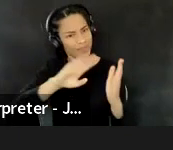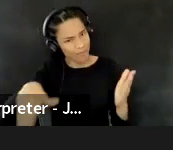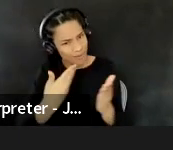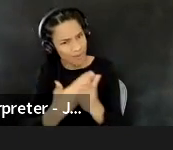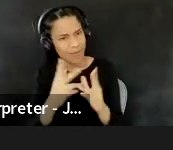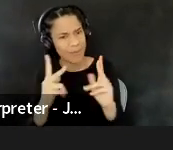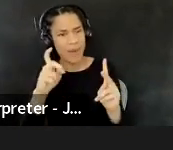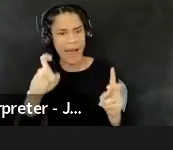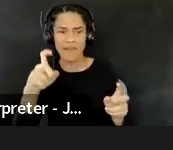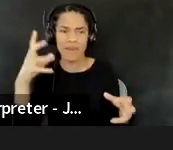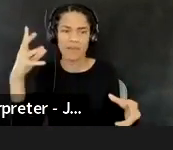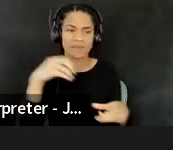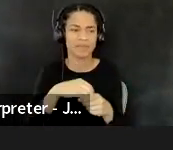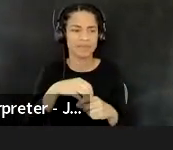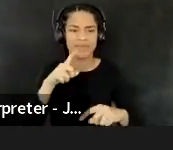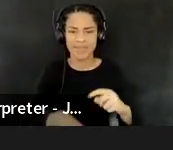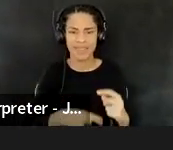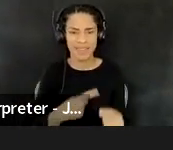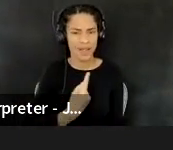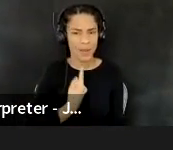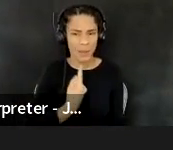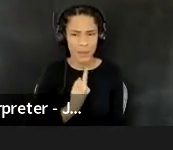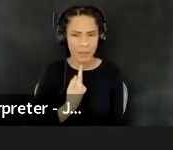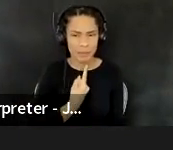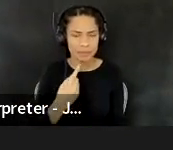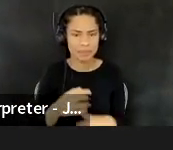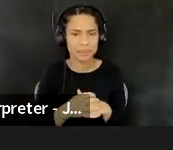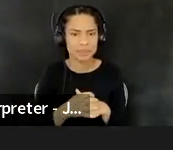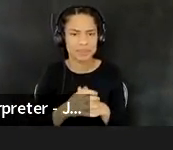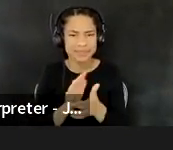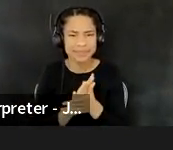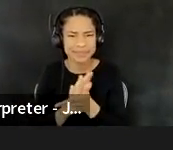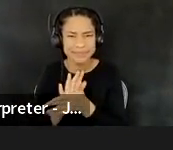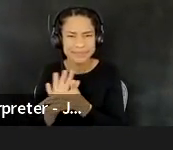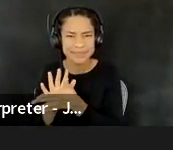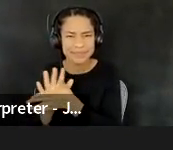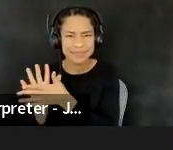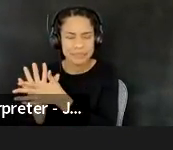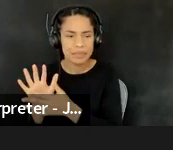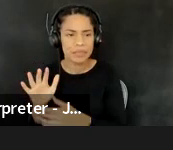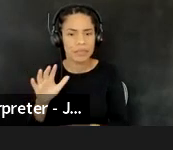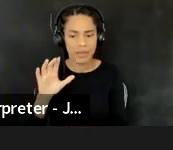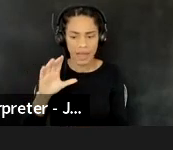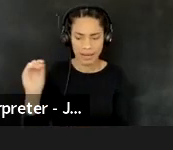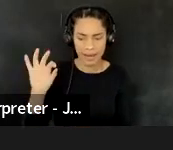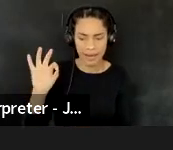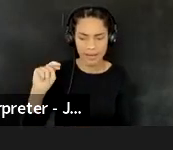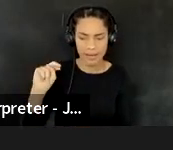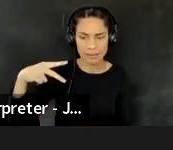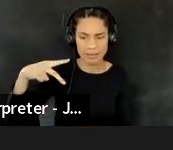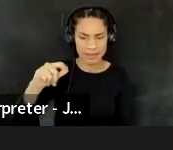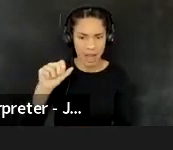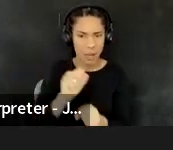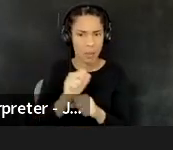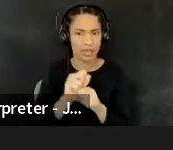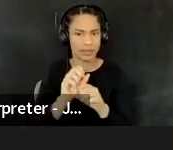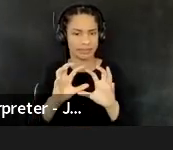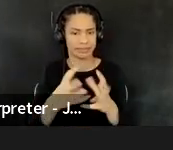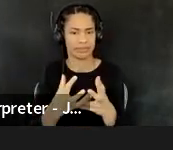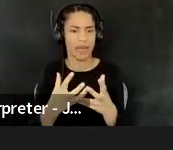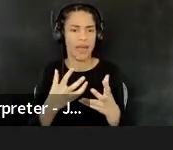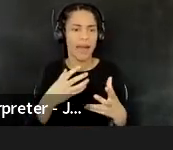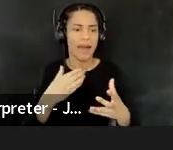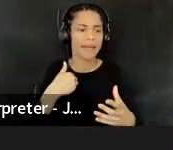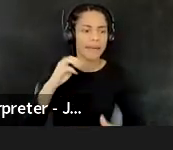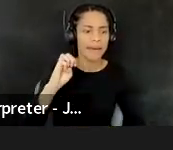of this alone. Um, and the, um, FINIPA, uh, working consortium, um, is made up of, um,